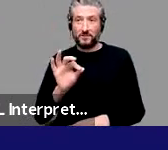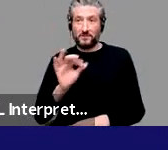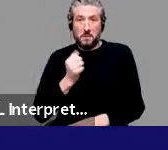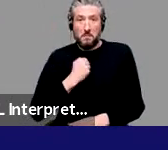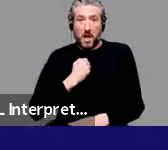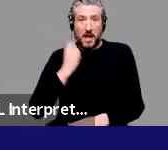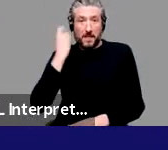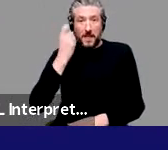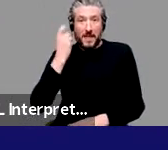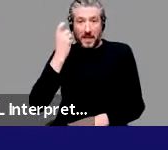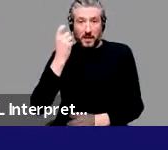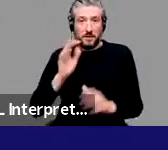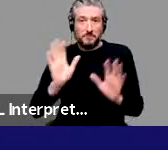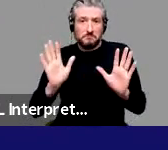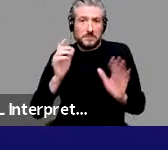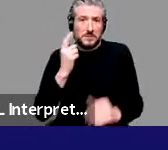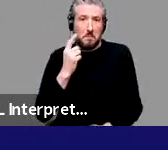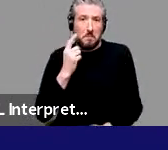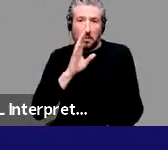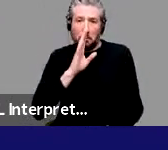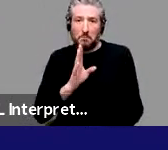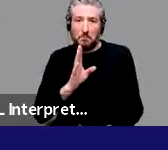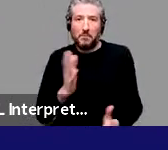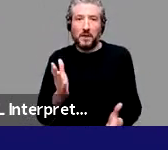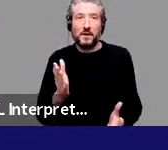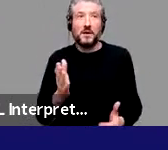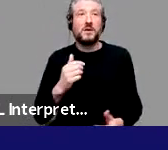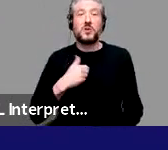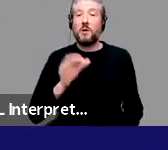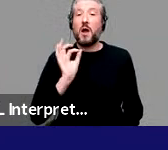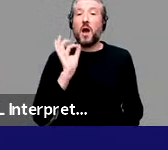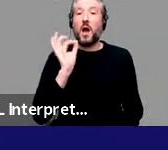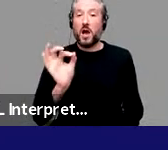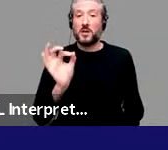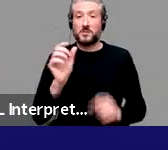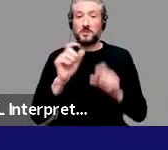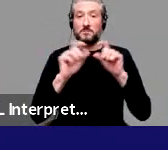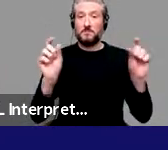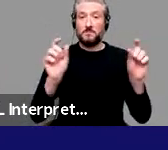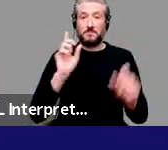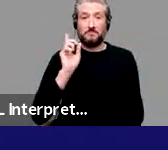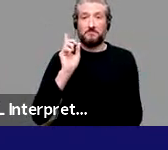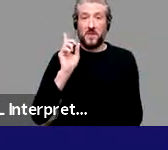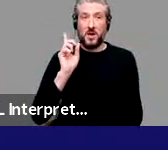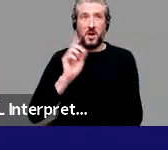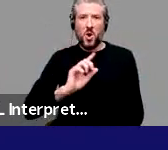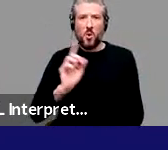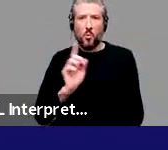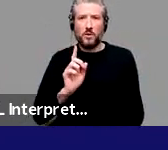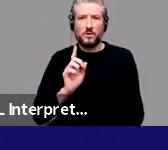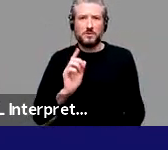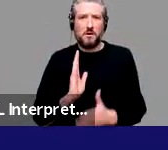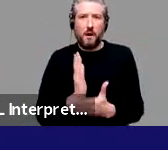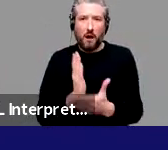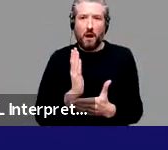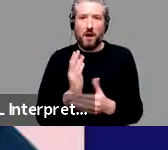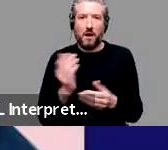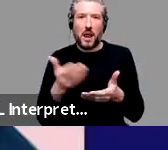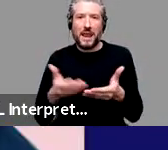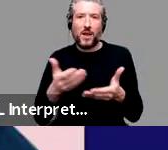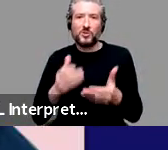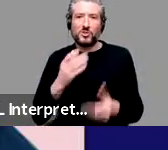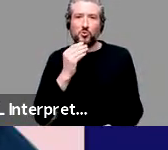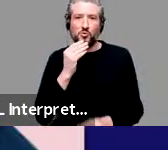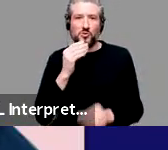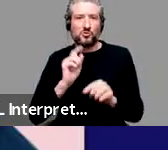uh, if you start by asking, what is it that language users are trying to do? I think it, but the, the answer to